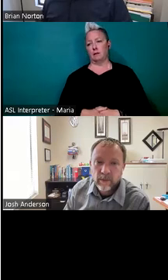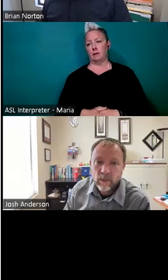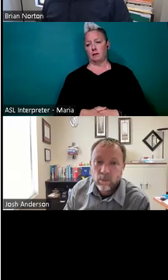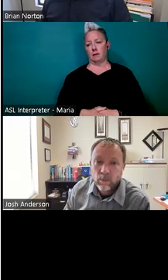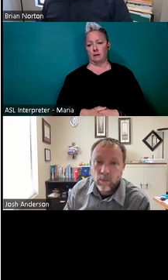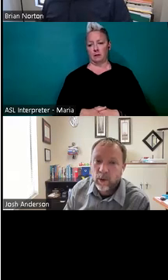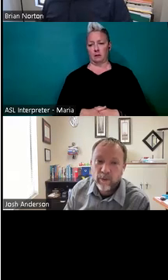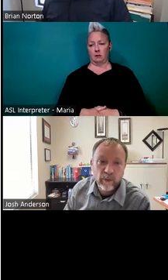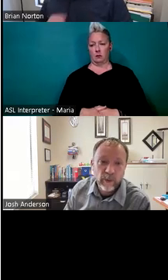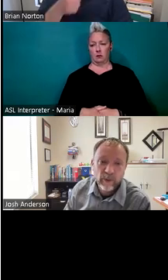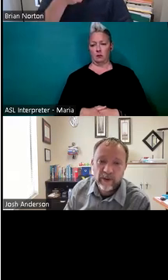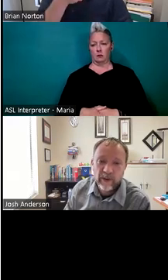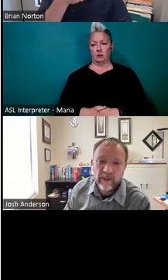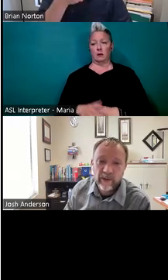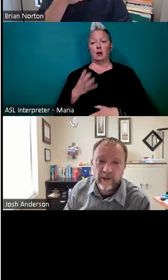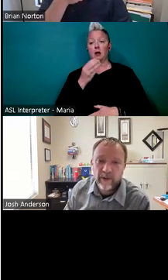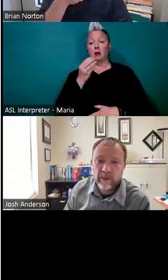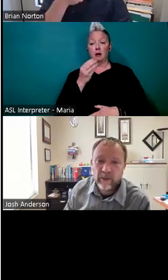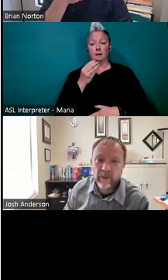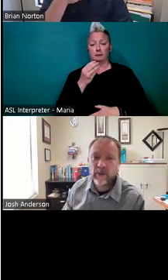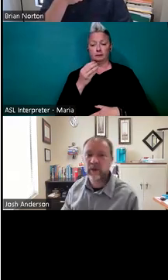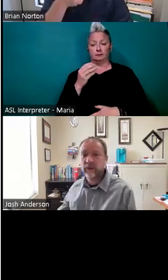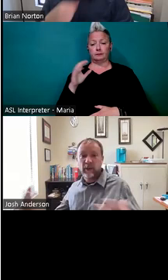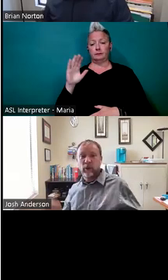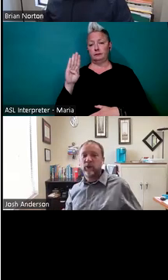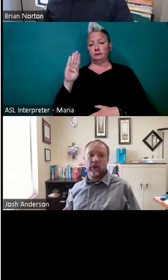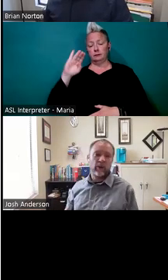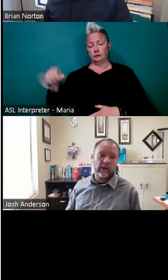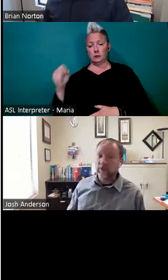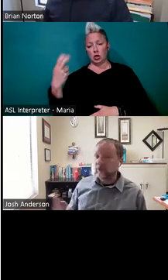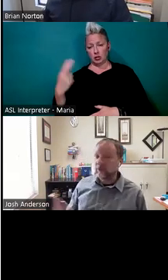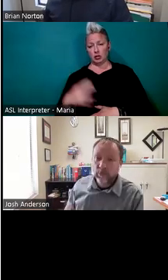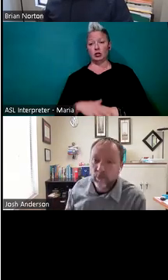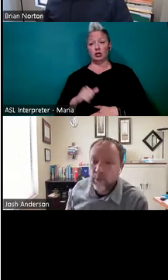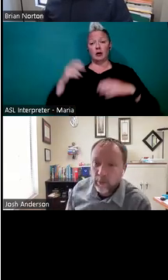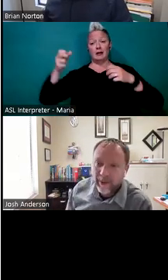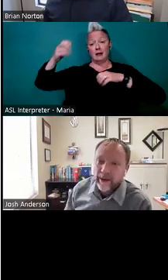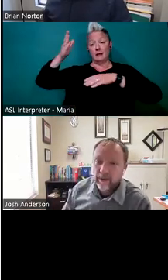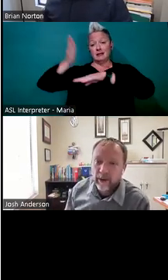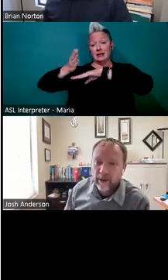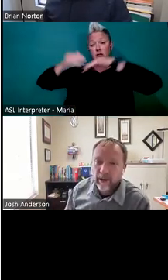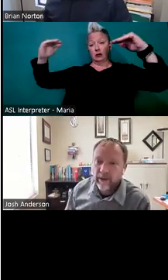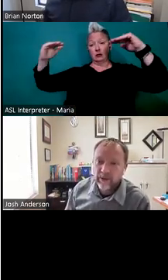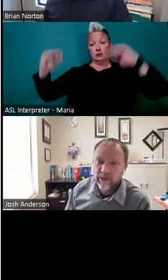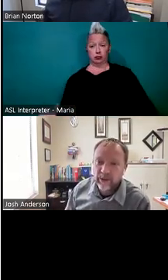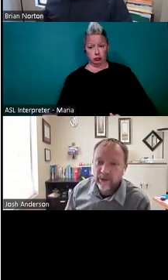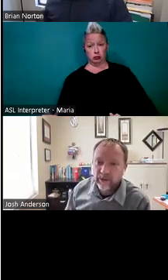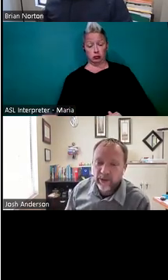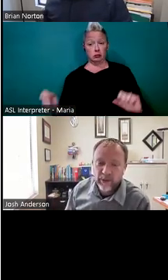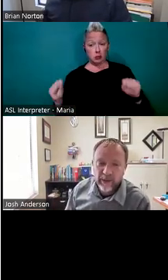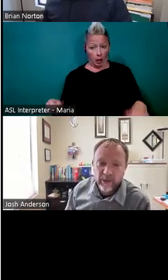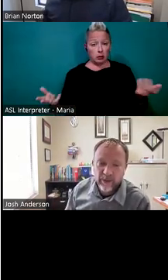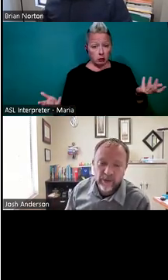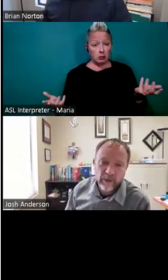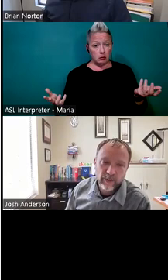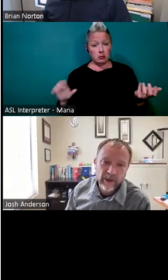Yeah. But, uh, and a few folks, and this kind of, you know, keeps coming up because the slicer would be moved to a lower level probably. Uh, and that's just a, just